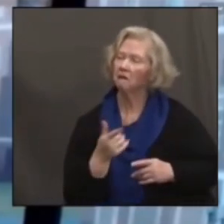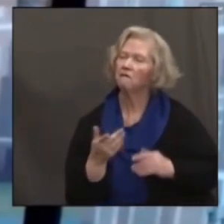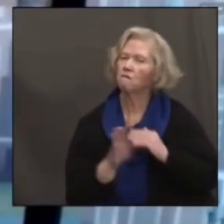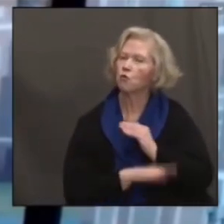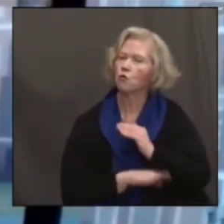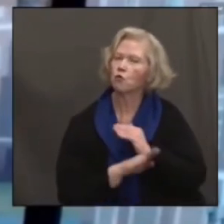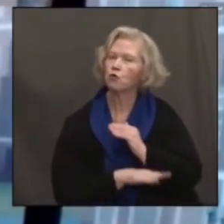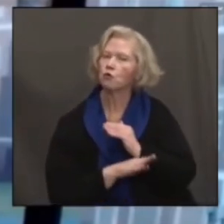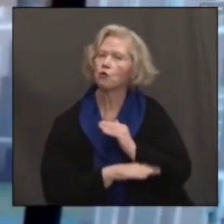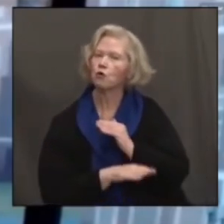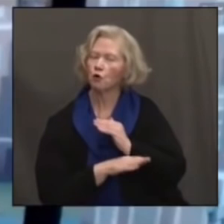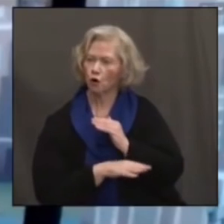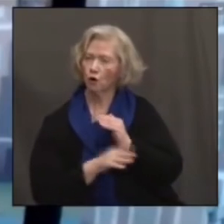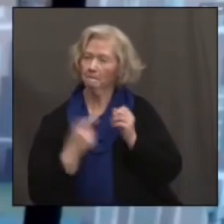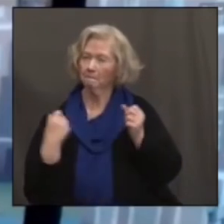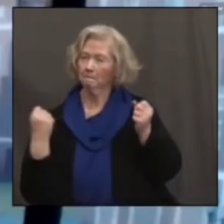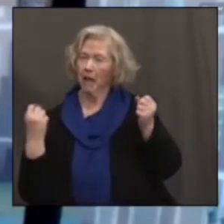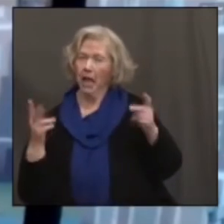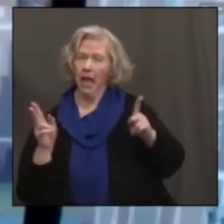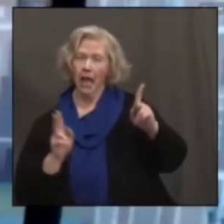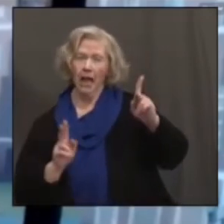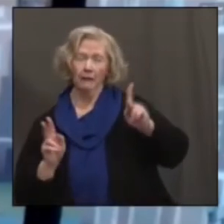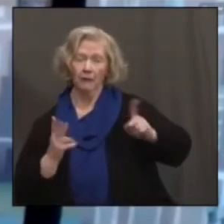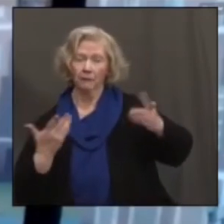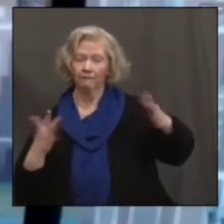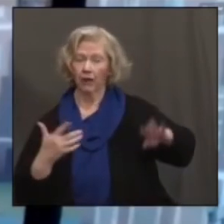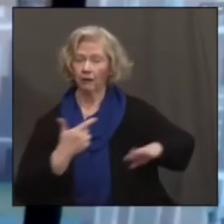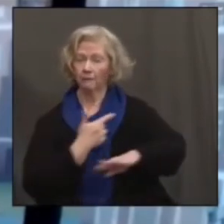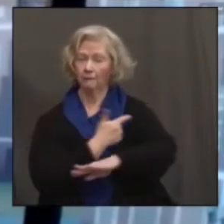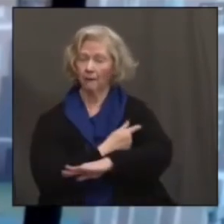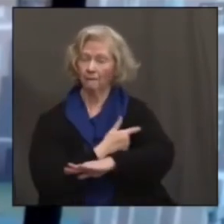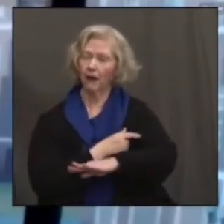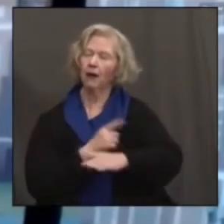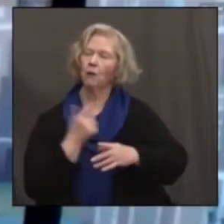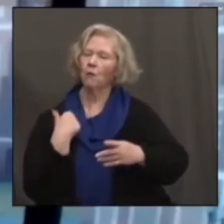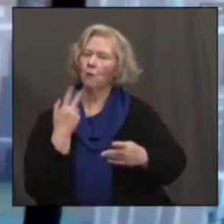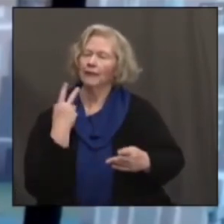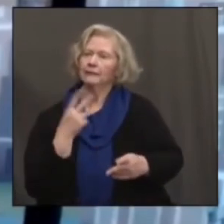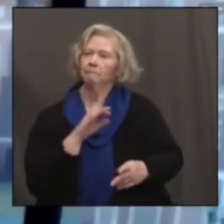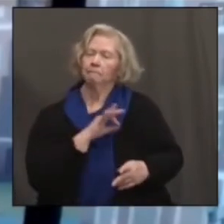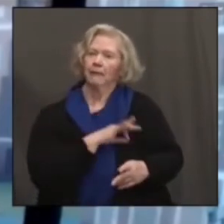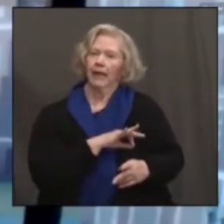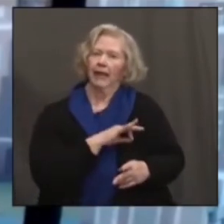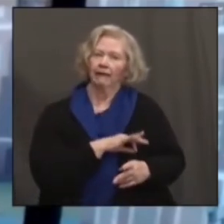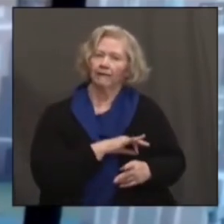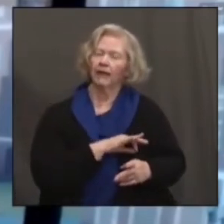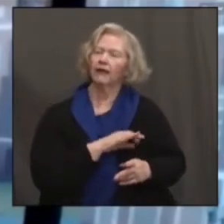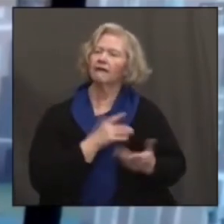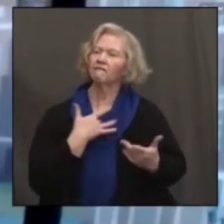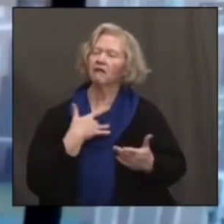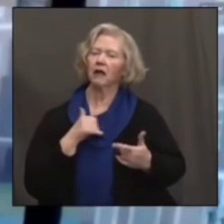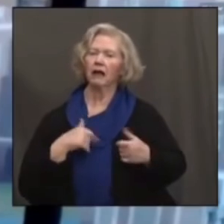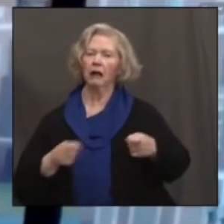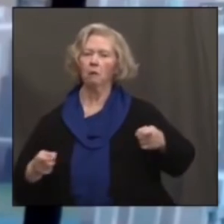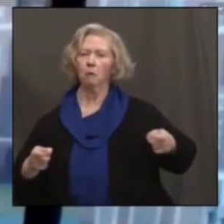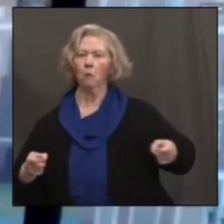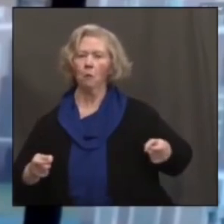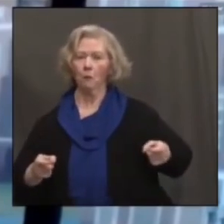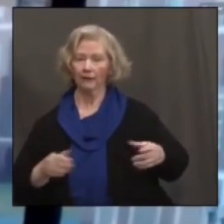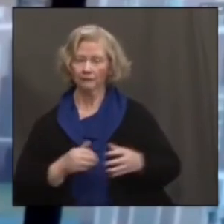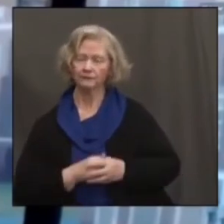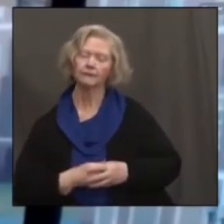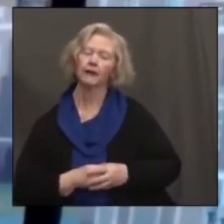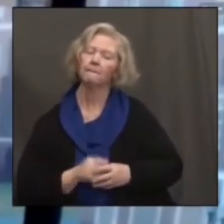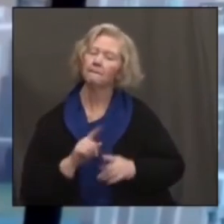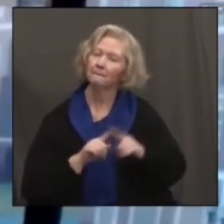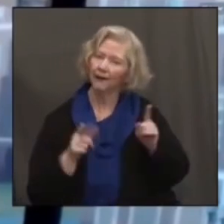vaccinated so we can see those population level benefits and we can really see the control. I think, let me just stress one other thing